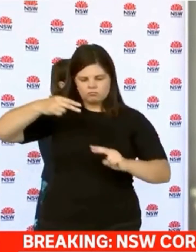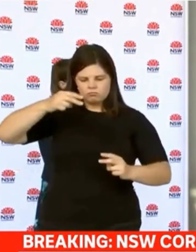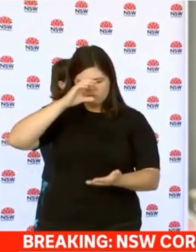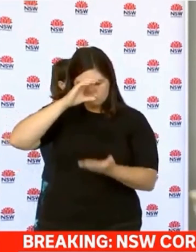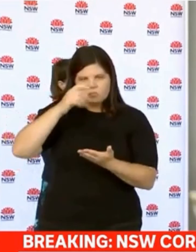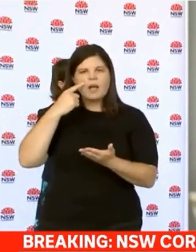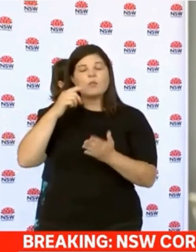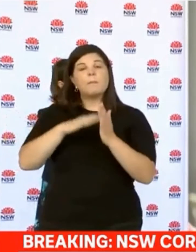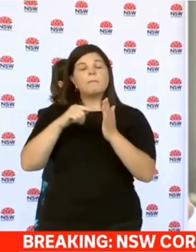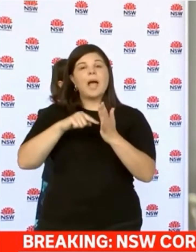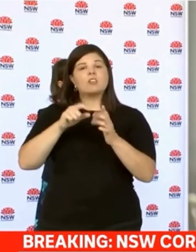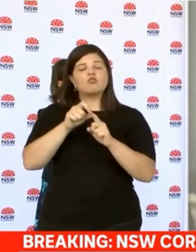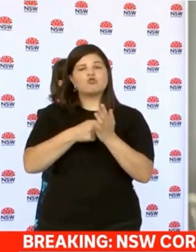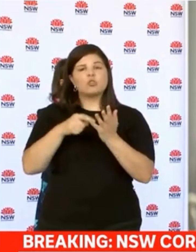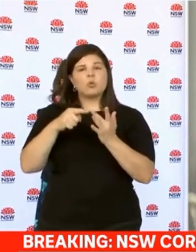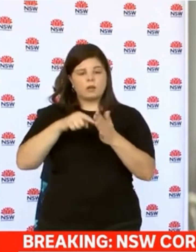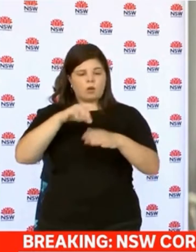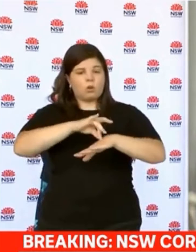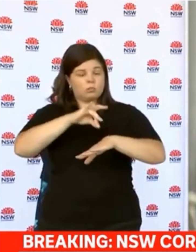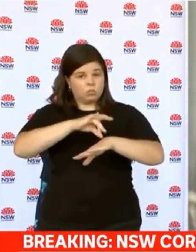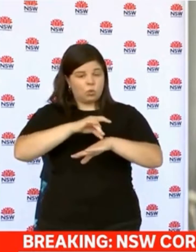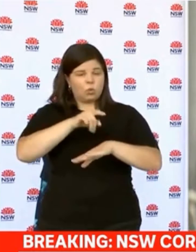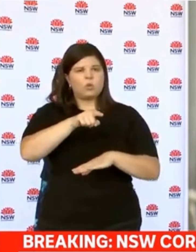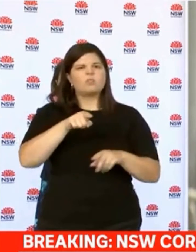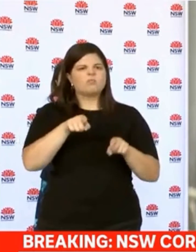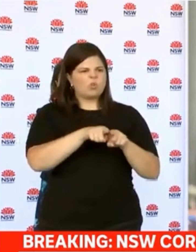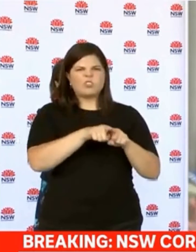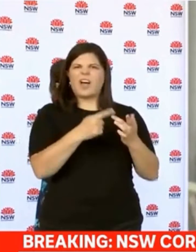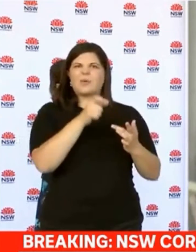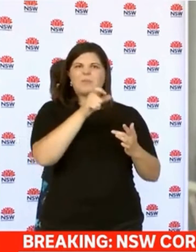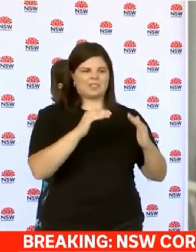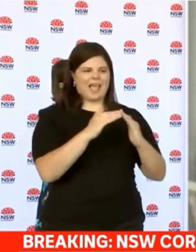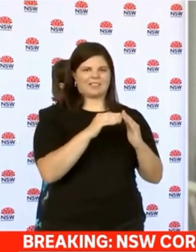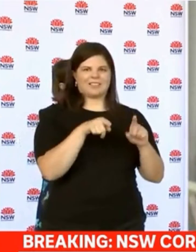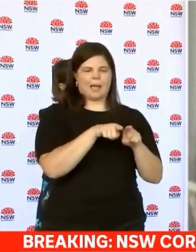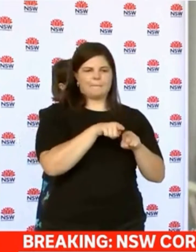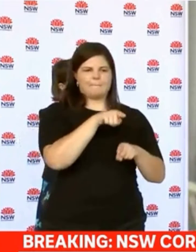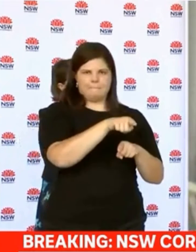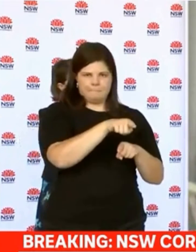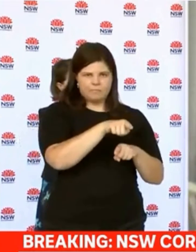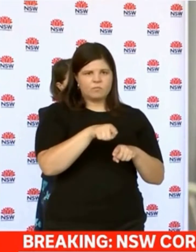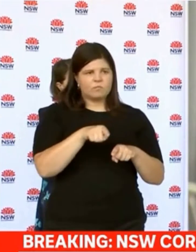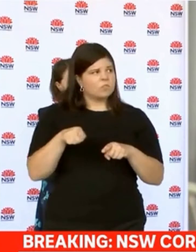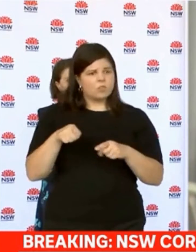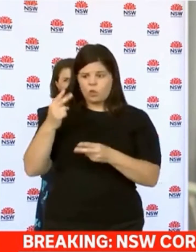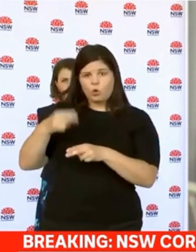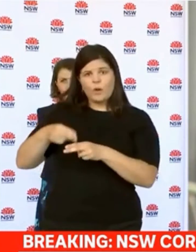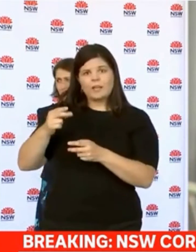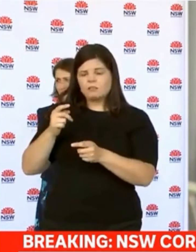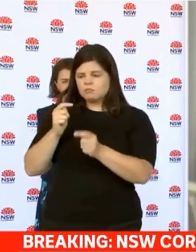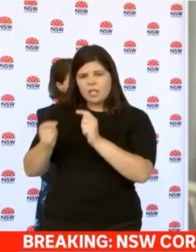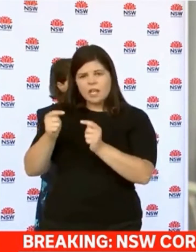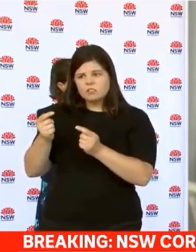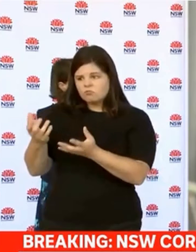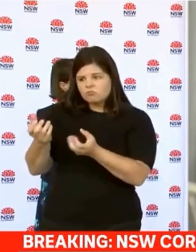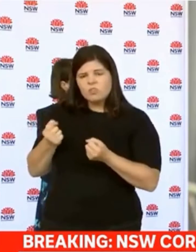on the Mount Druitt, the man who was at the Mount Druitt hospital and his household contact. Has that rapid genome testing come back yet and what